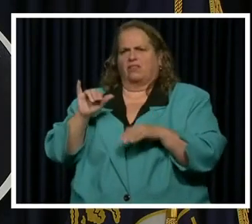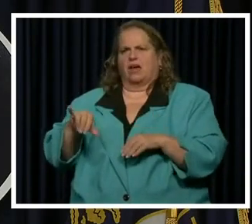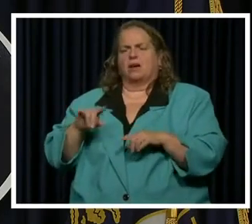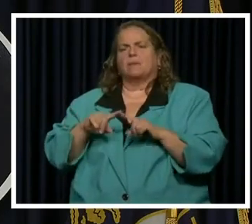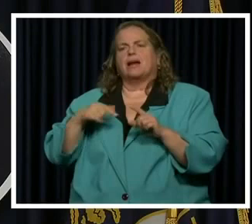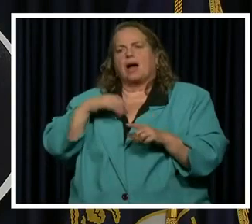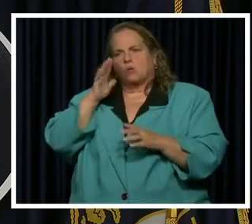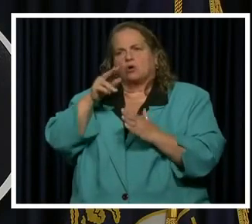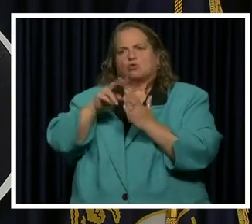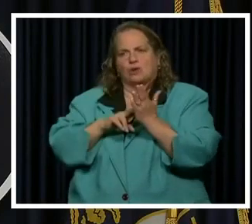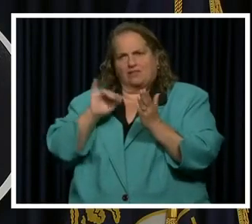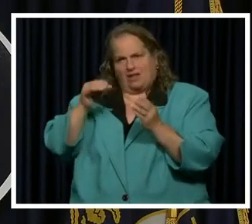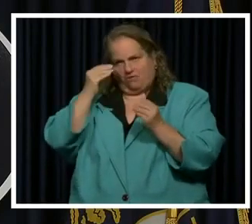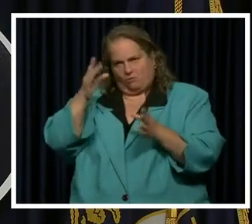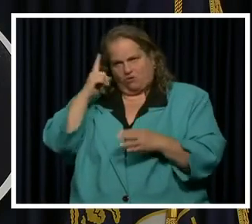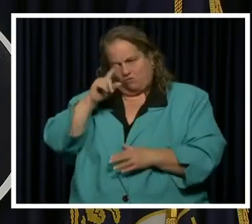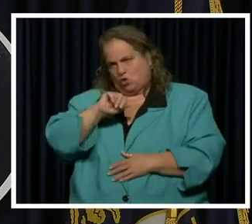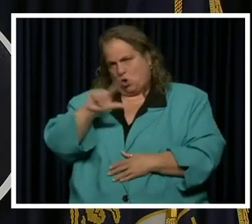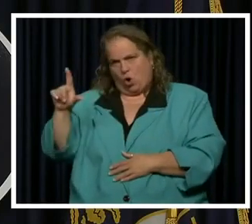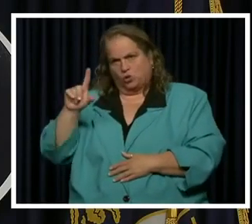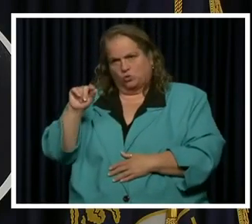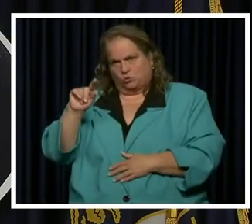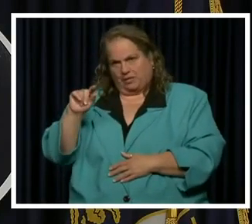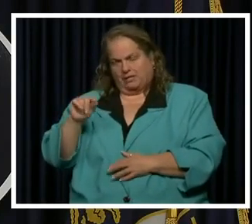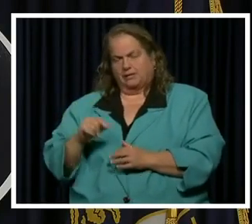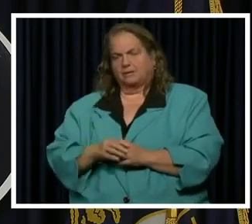read that information for for all 20 of them.